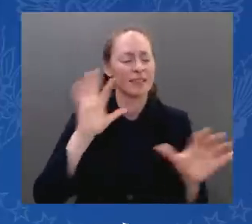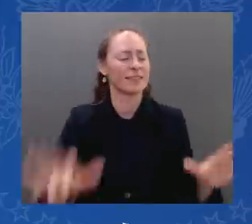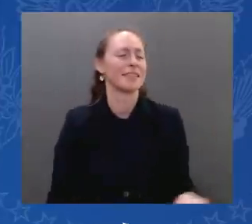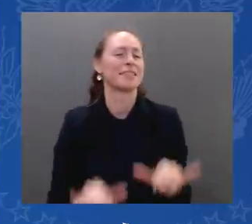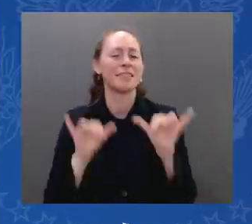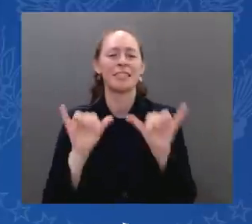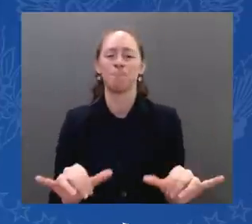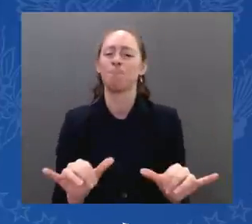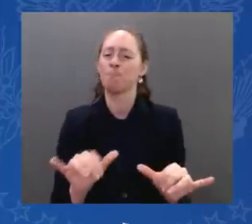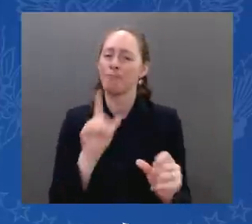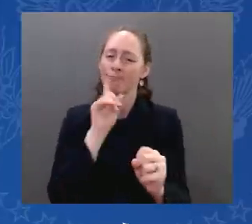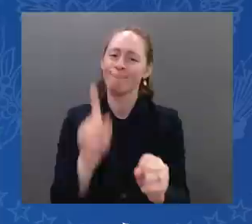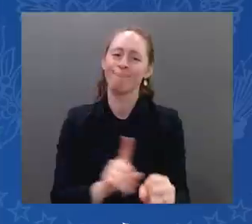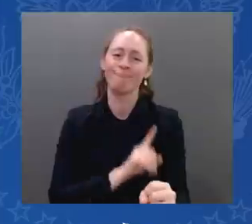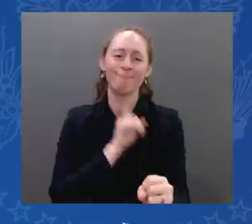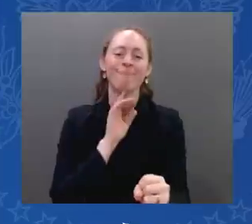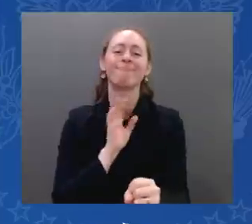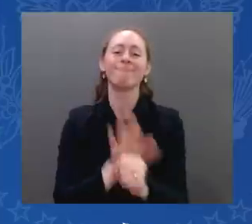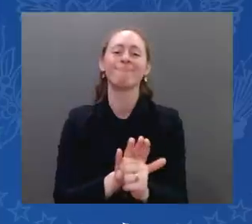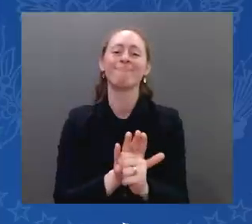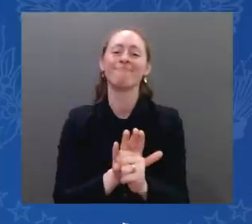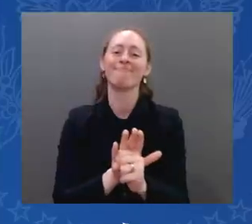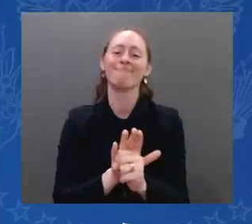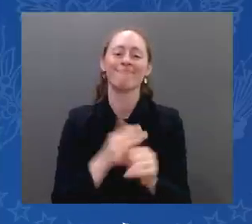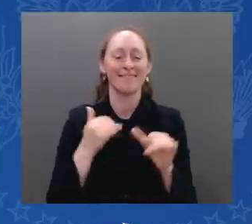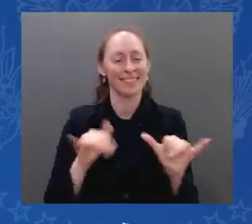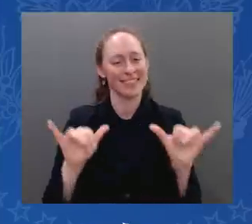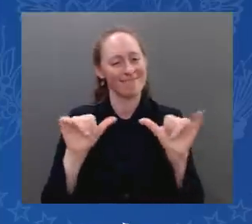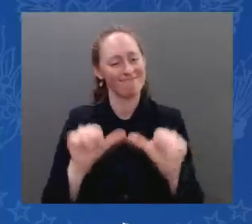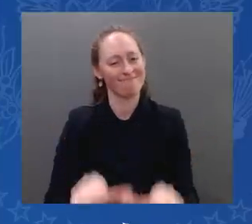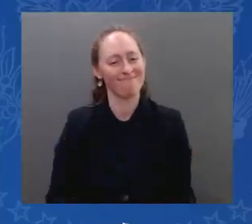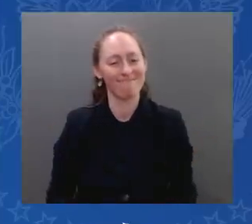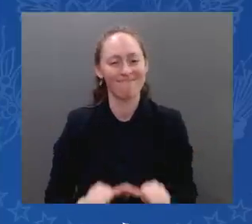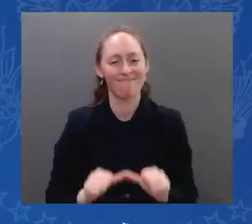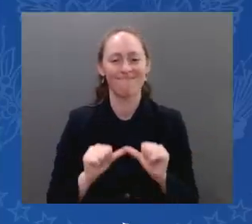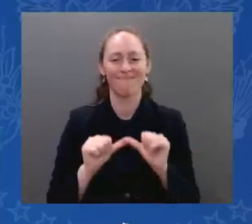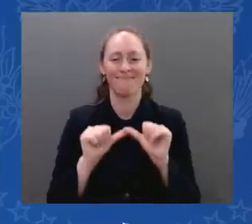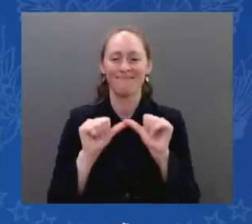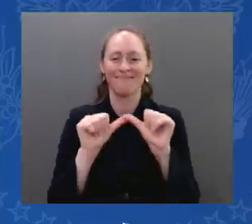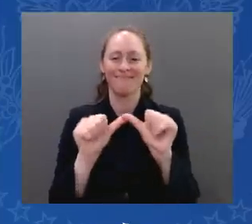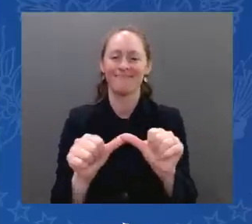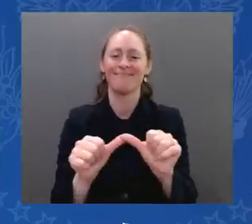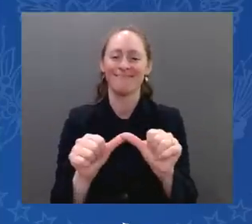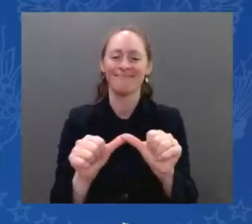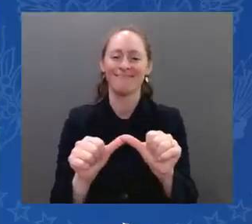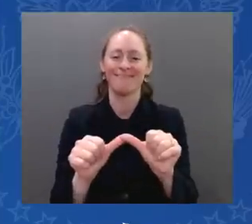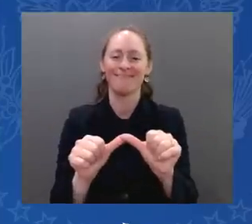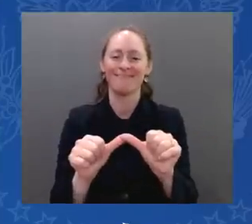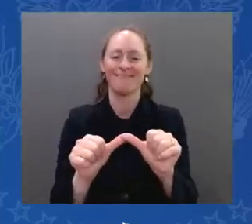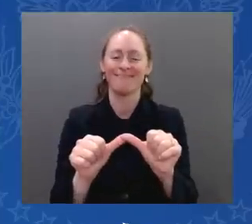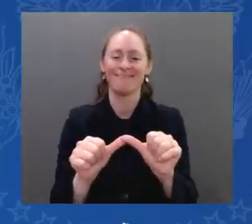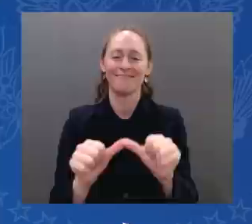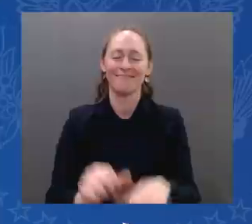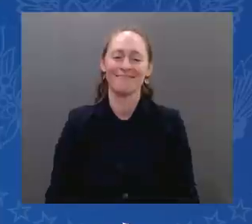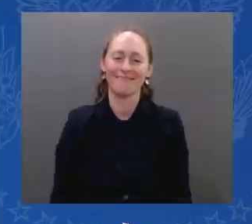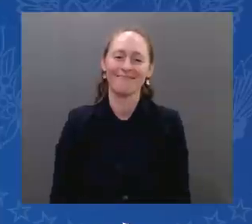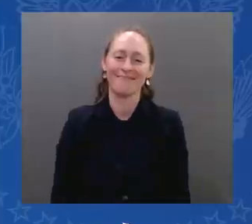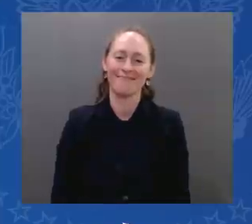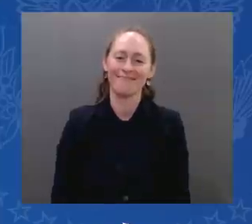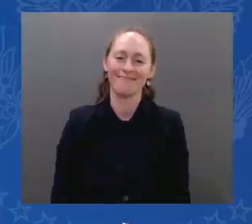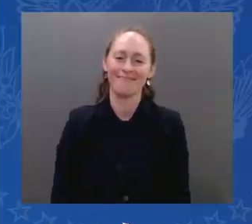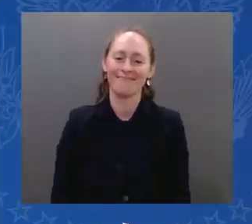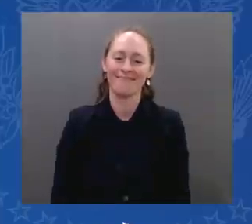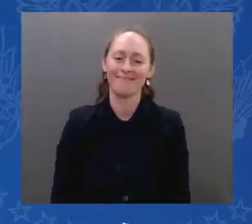you very, very much for your hospitality. And I mean from the bottom of my heart that your security, the security